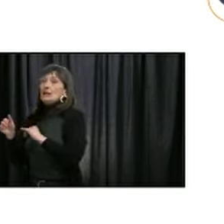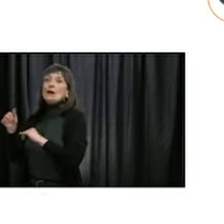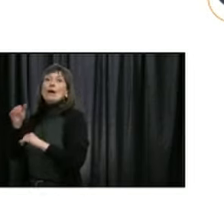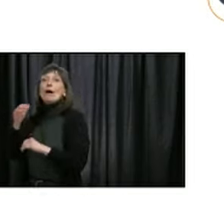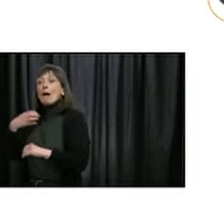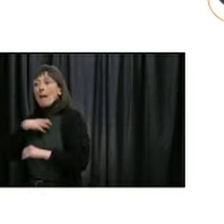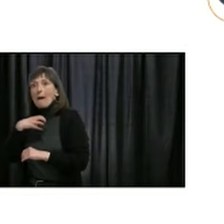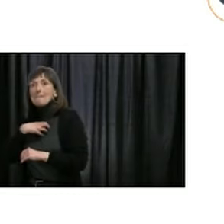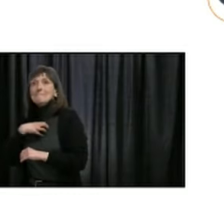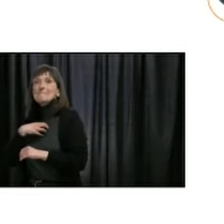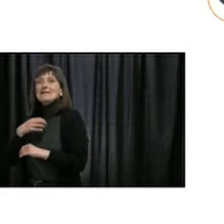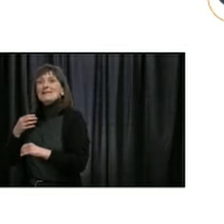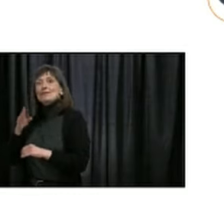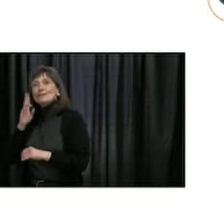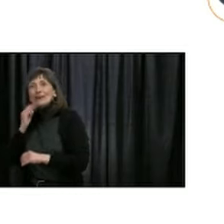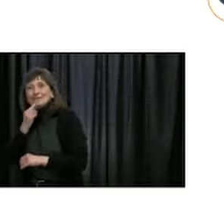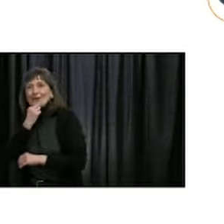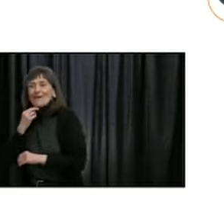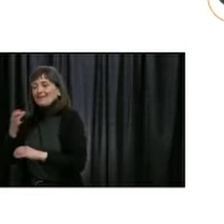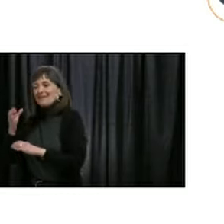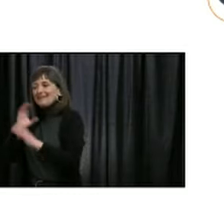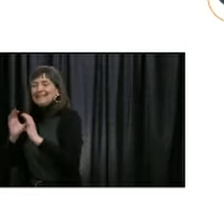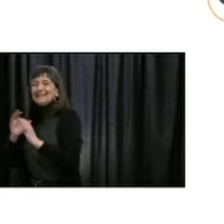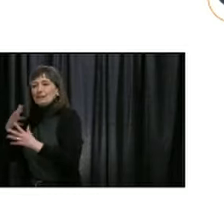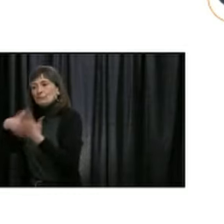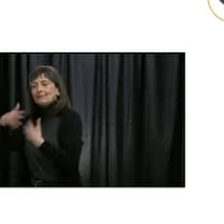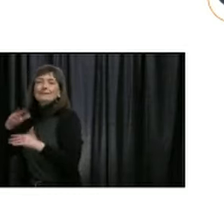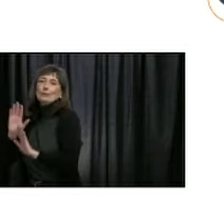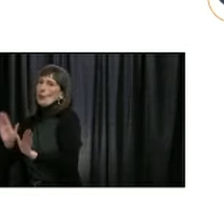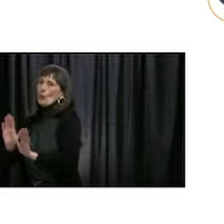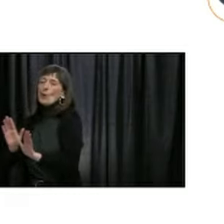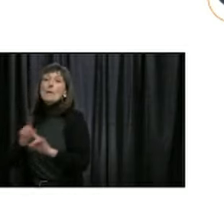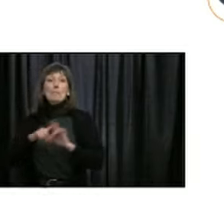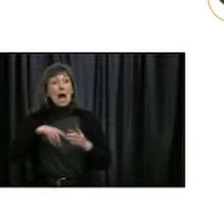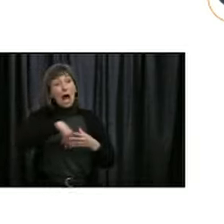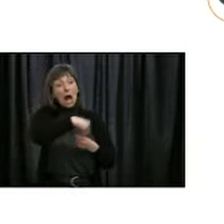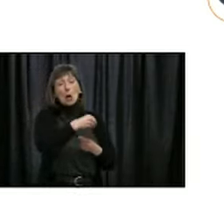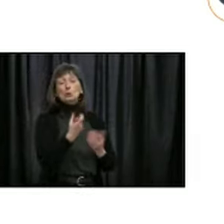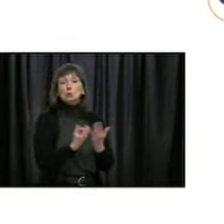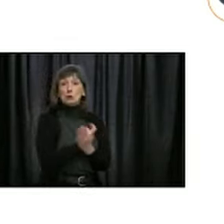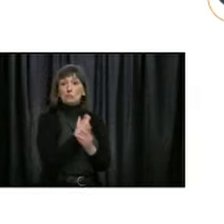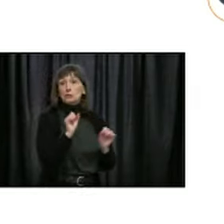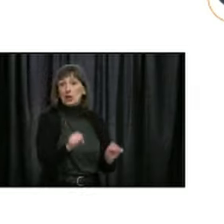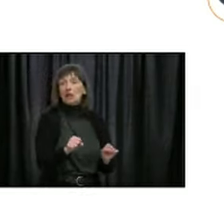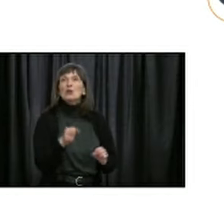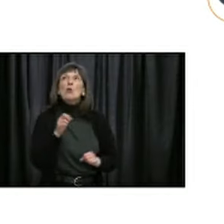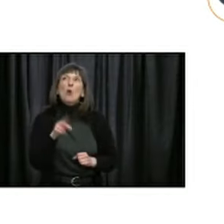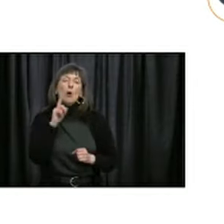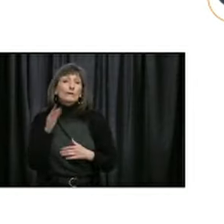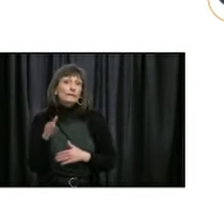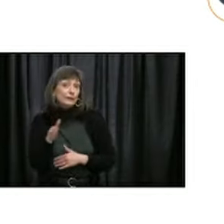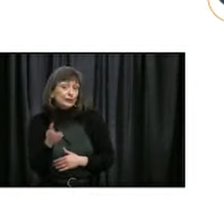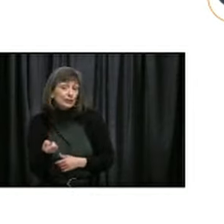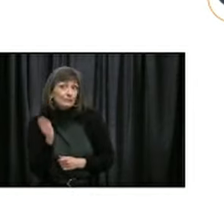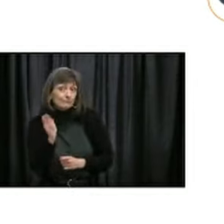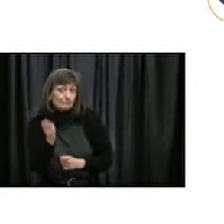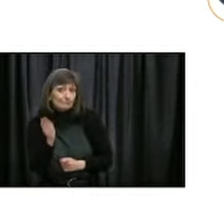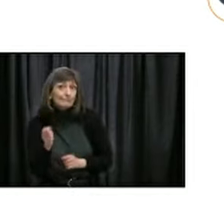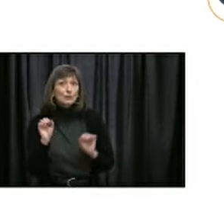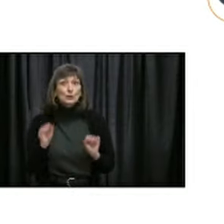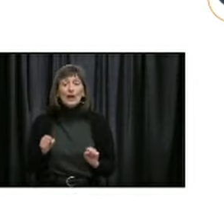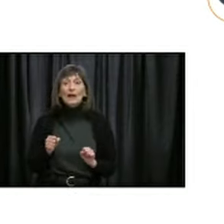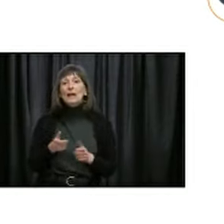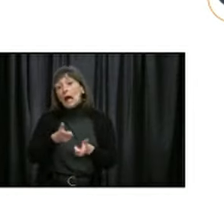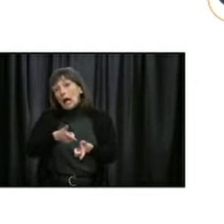will be something you can think about. Also things that are solitary outdoor activities, such as trouting and hunting, and of